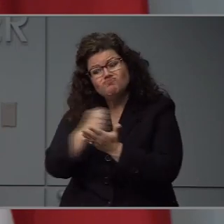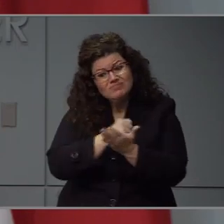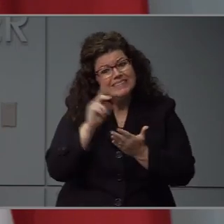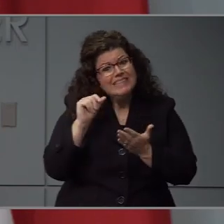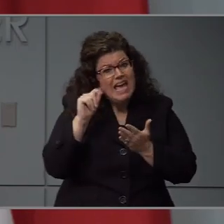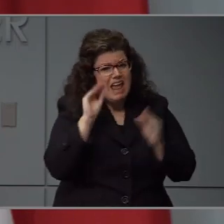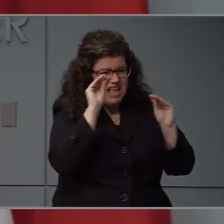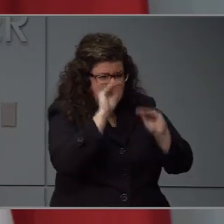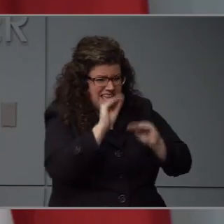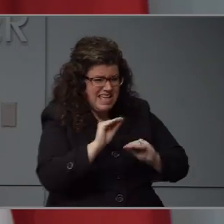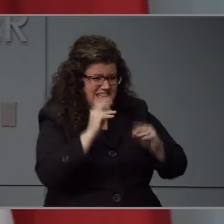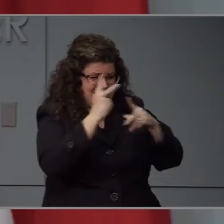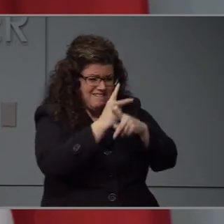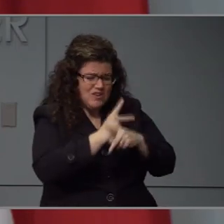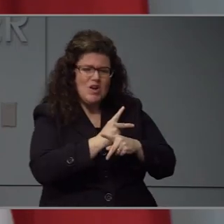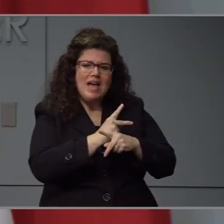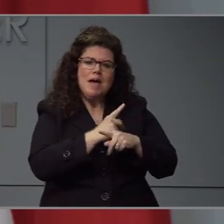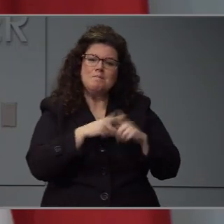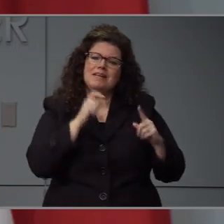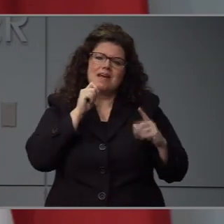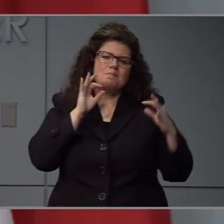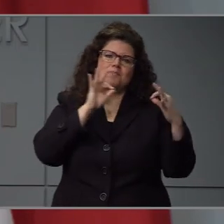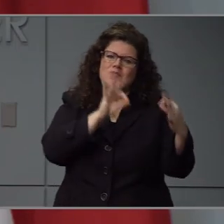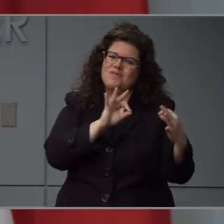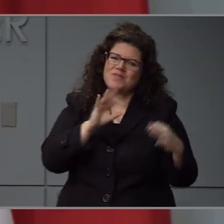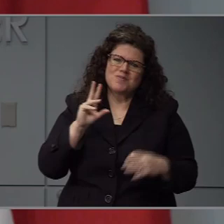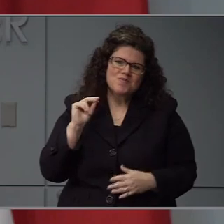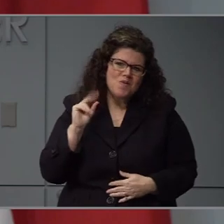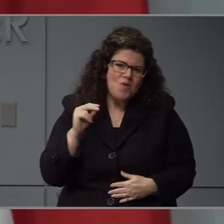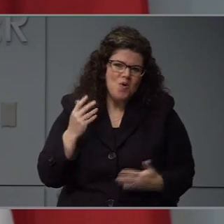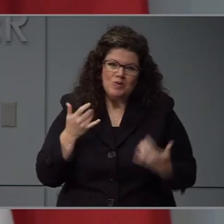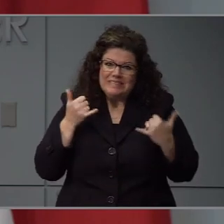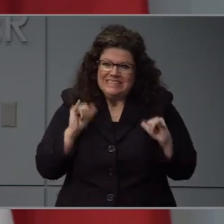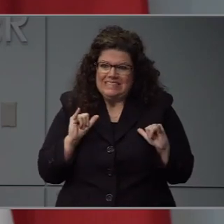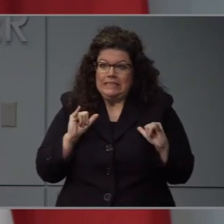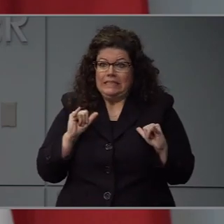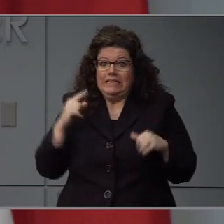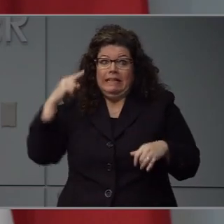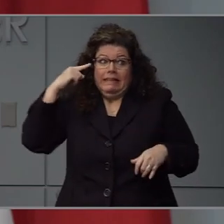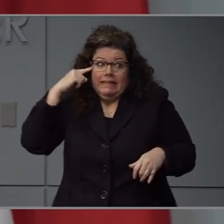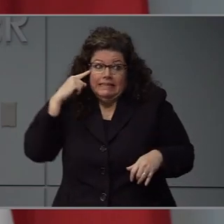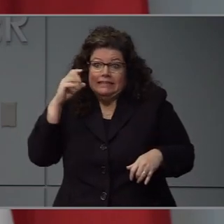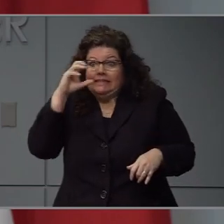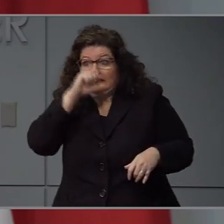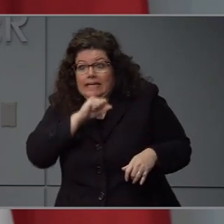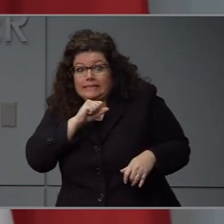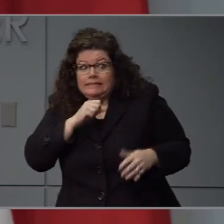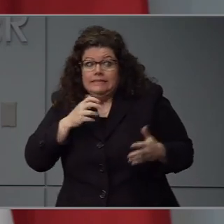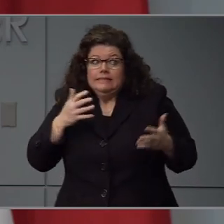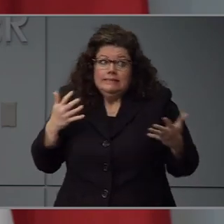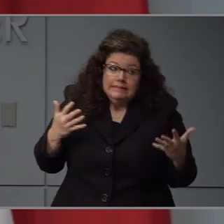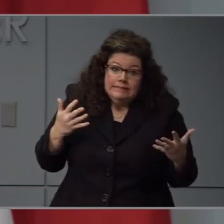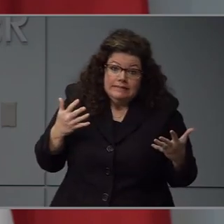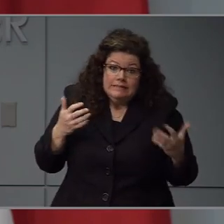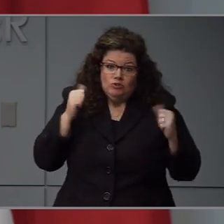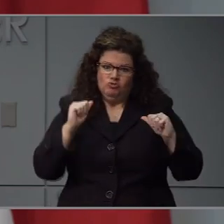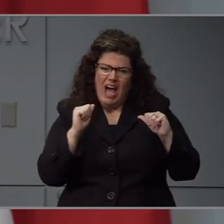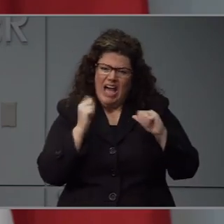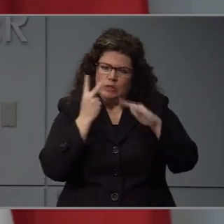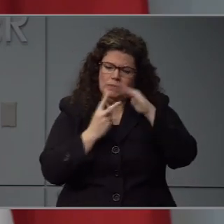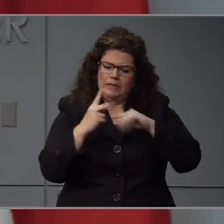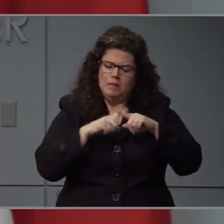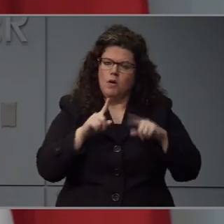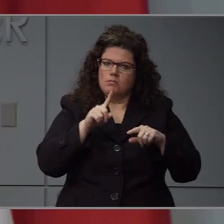it and as good as the assumptions any one of those models makes. And all of this is so new.